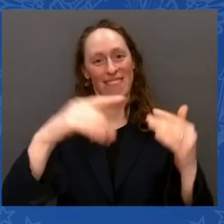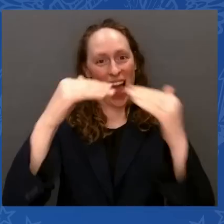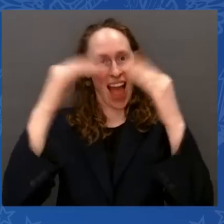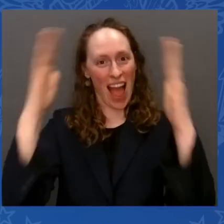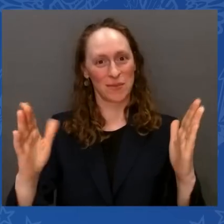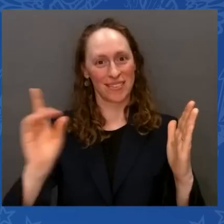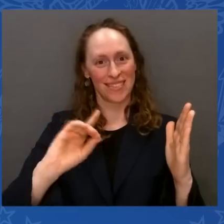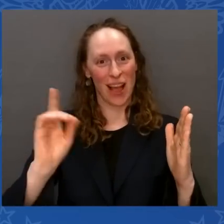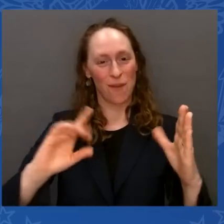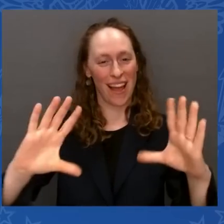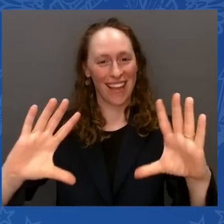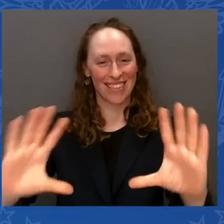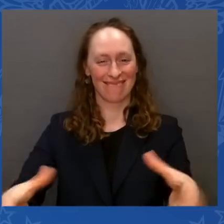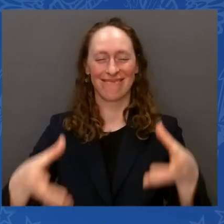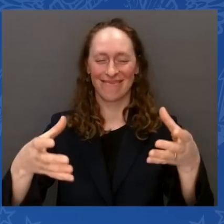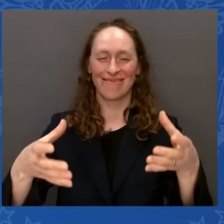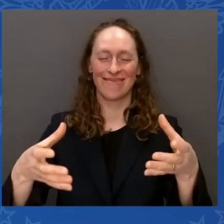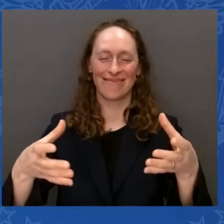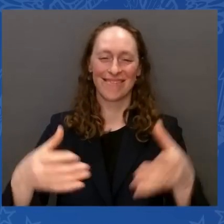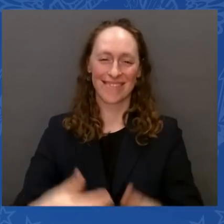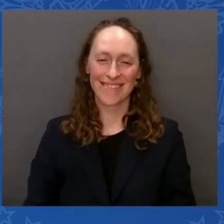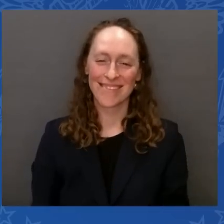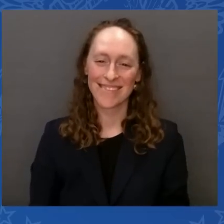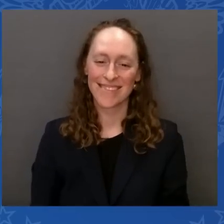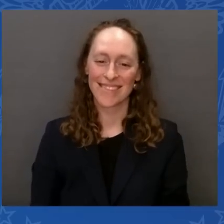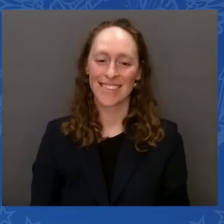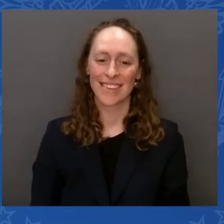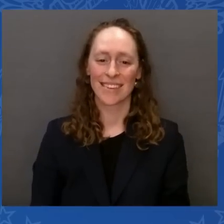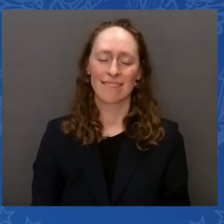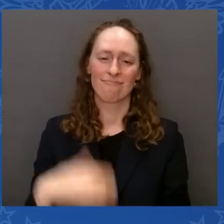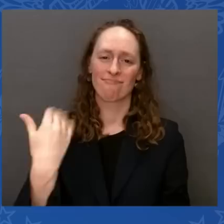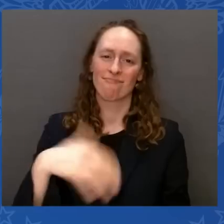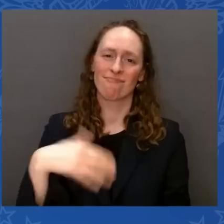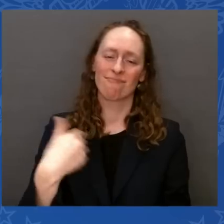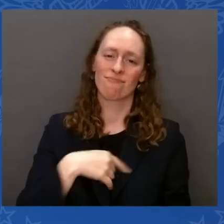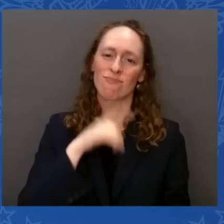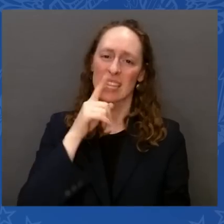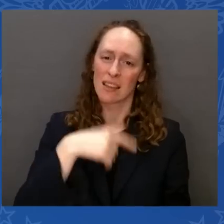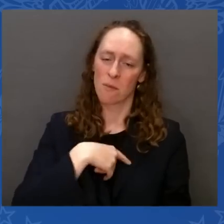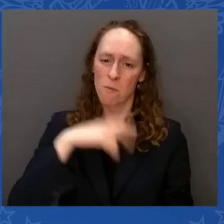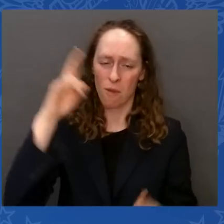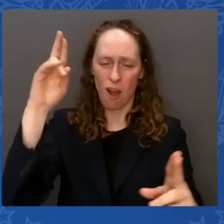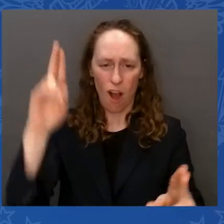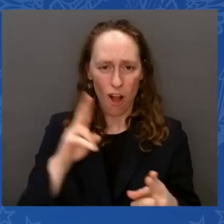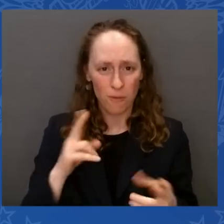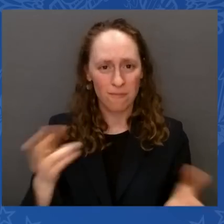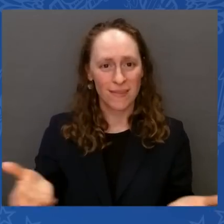What an honor to be together with all of you here in Baltimore.